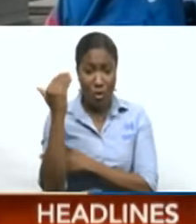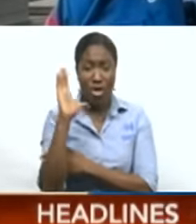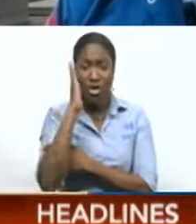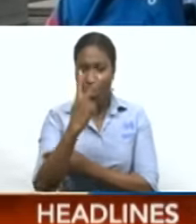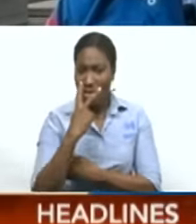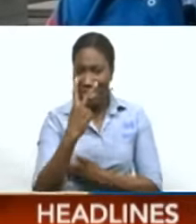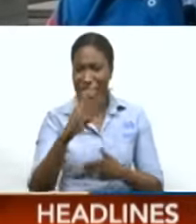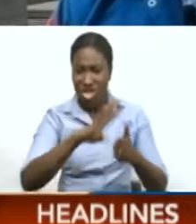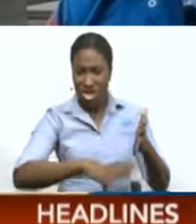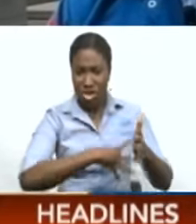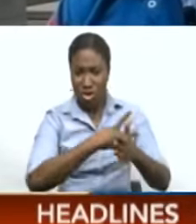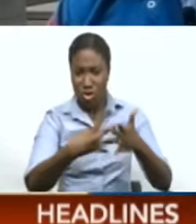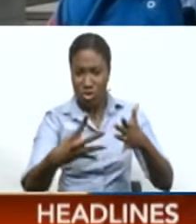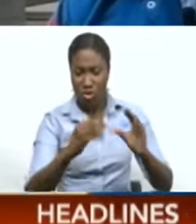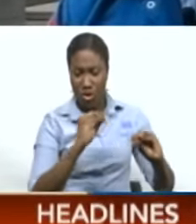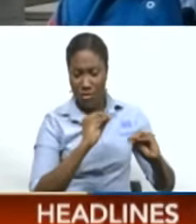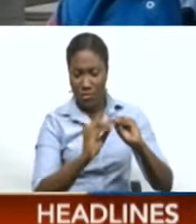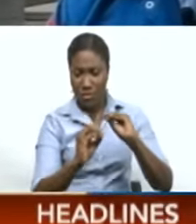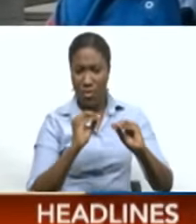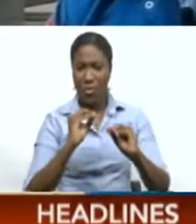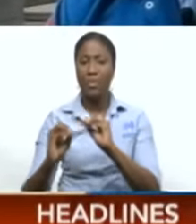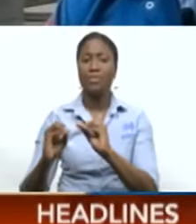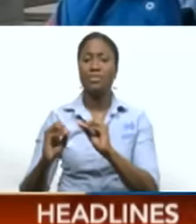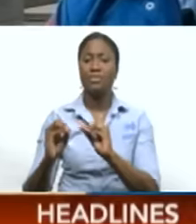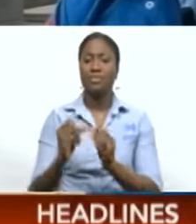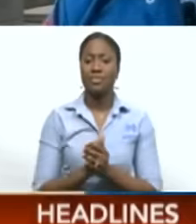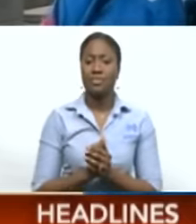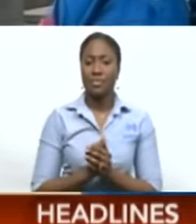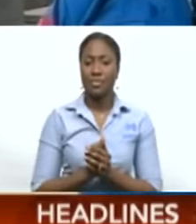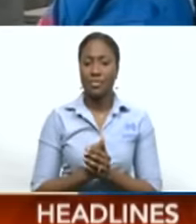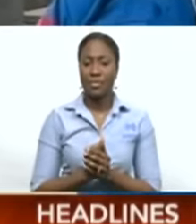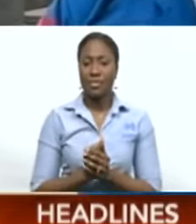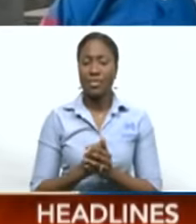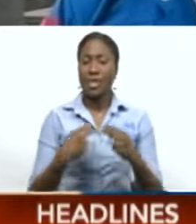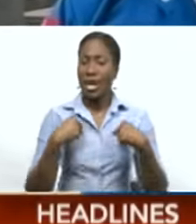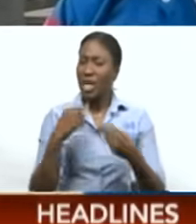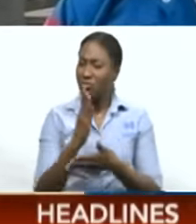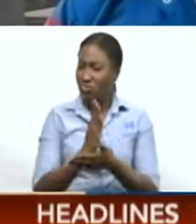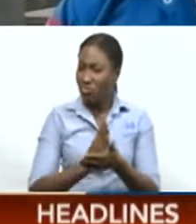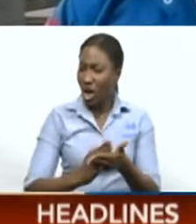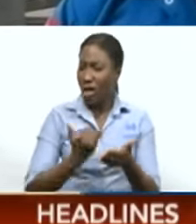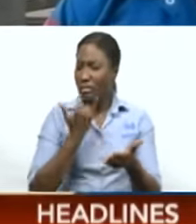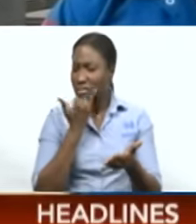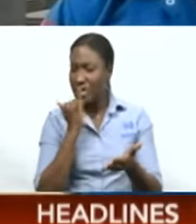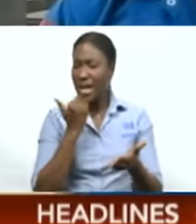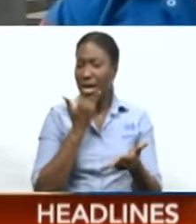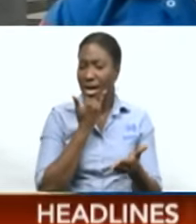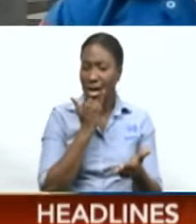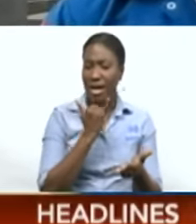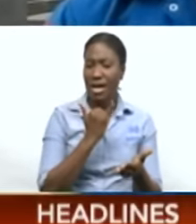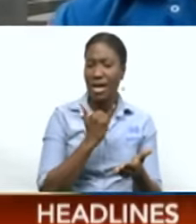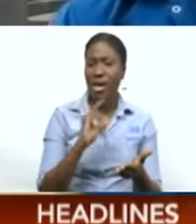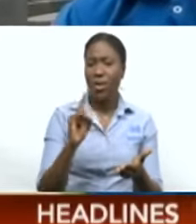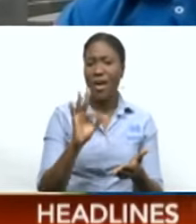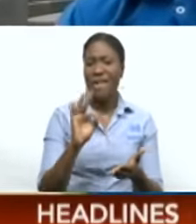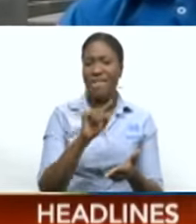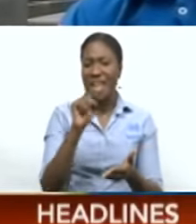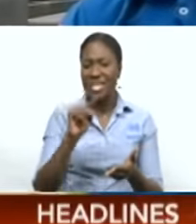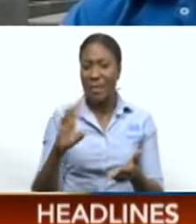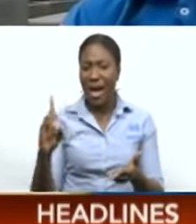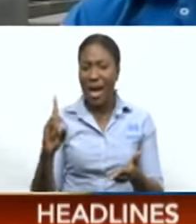adjusted on the extreme side of the system. We did have some shortcomings, however, in Fisabad,